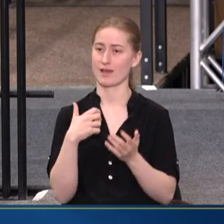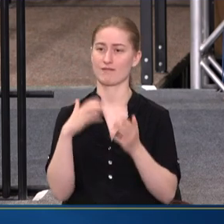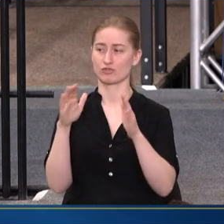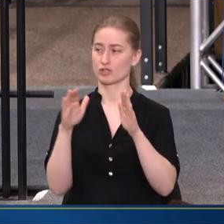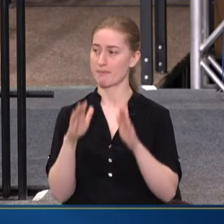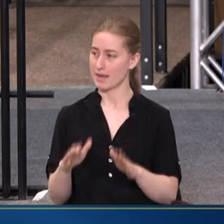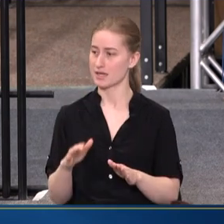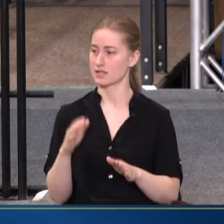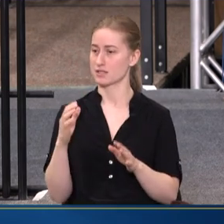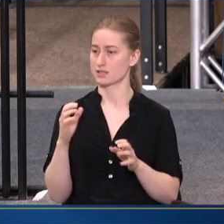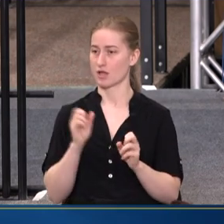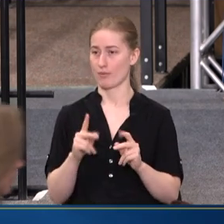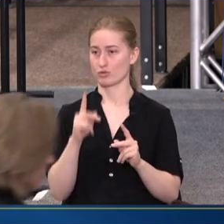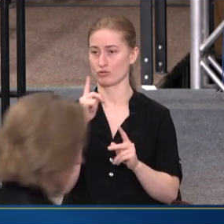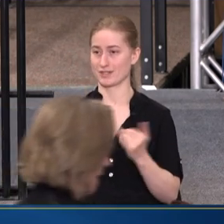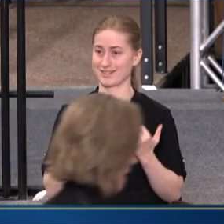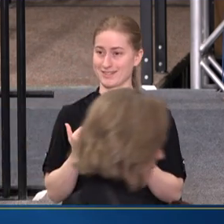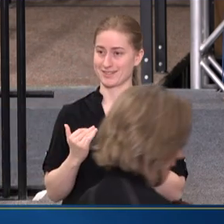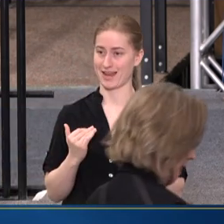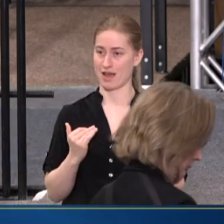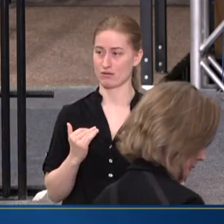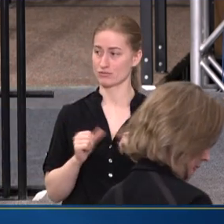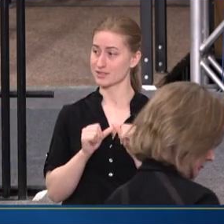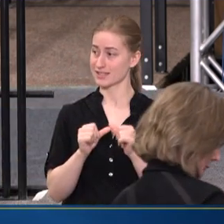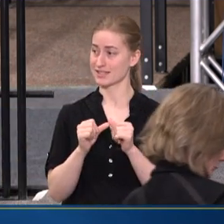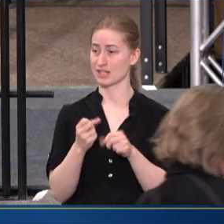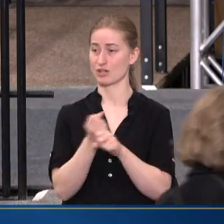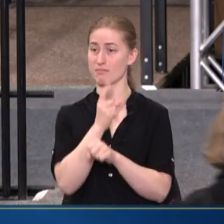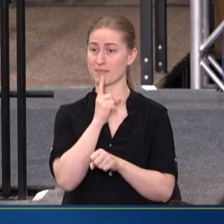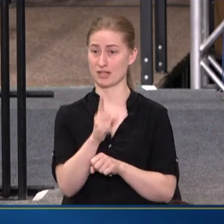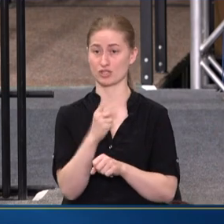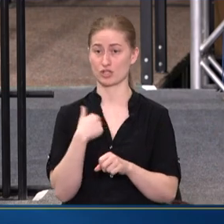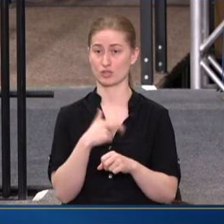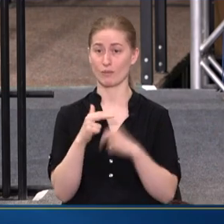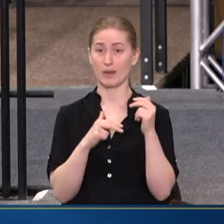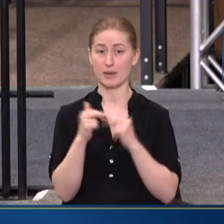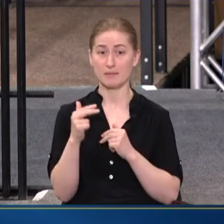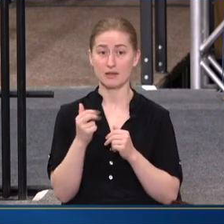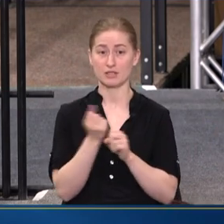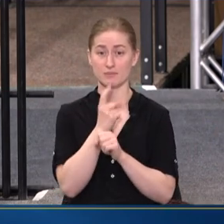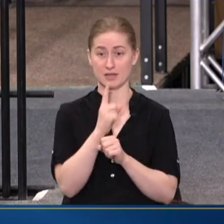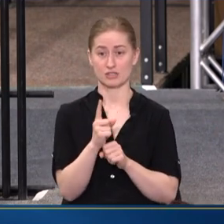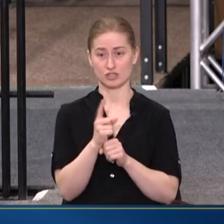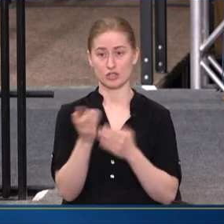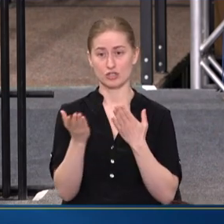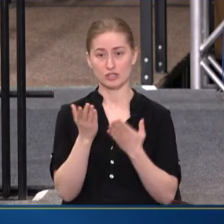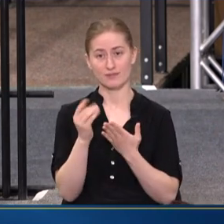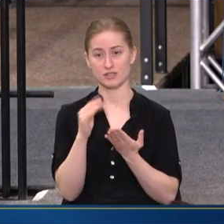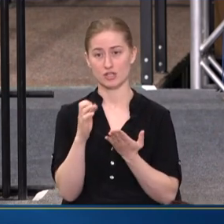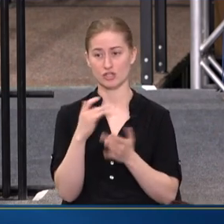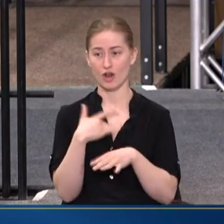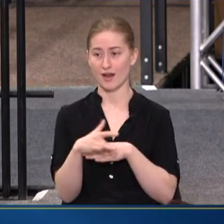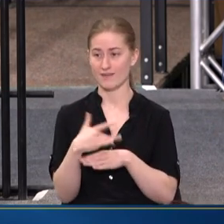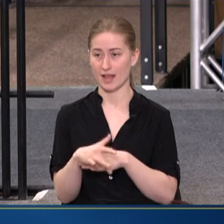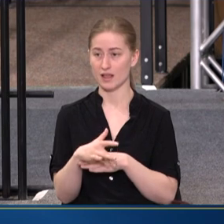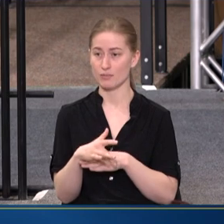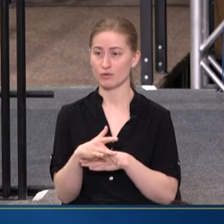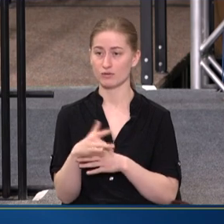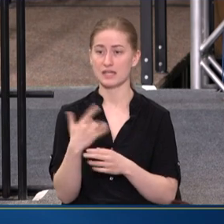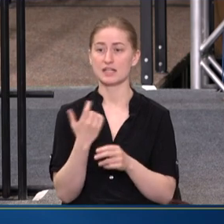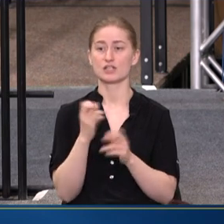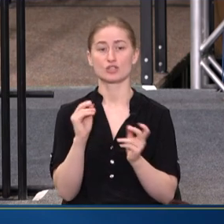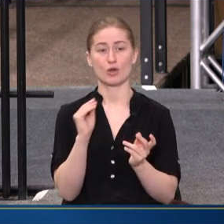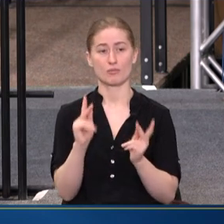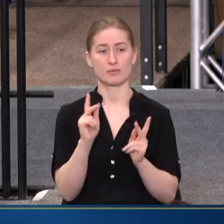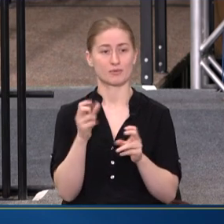TREMENDOUS OPPORTUNITIES NOW TO CONTINUE TO MAKE SURE AS WE BUILD OUT TO MAKE SURE THAT SERVICES ARE AVAILABLE SO THAT